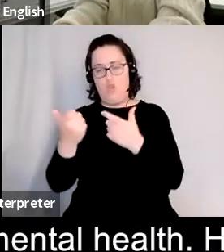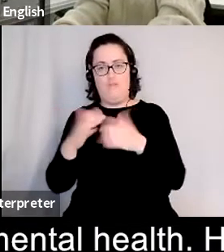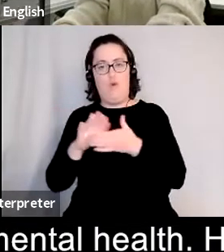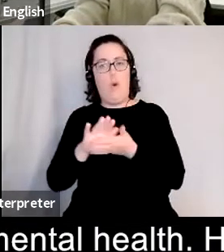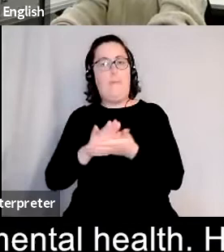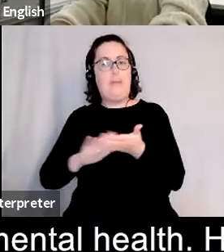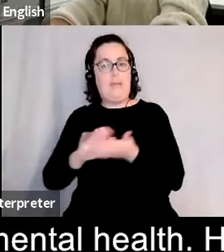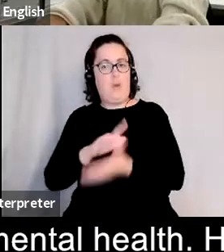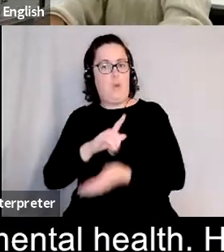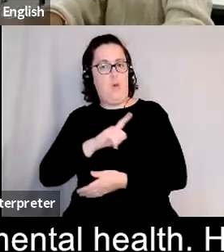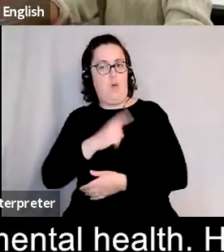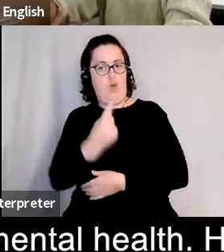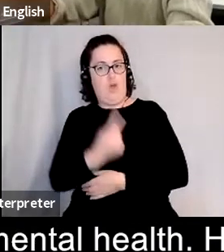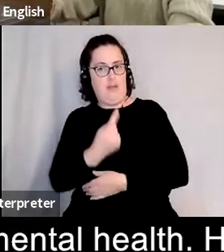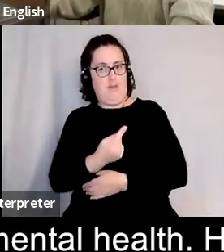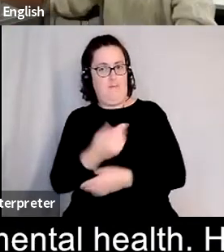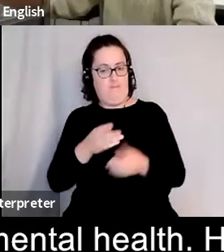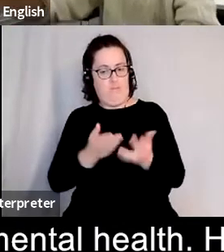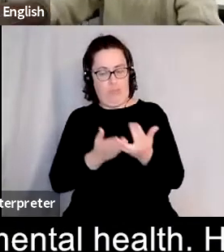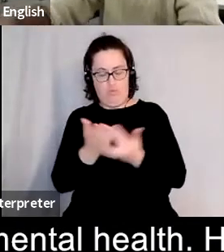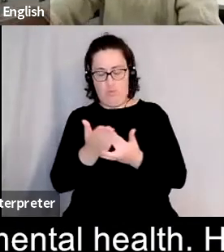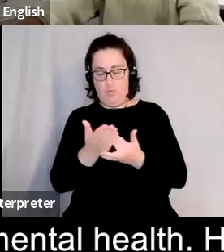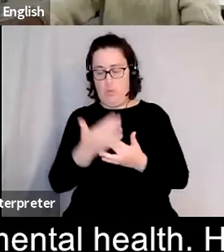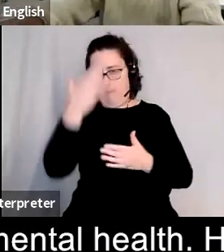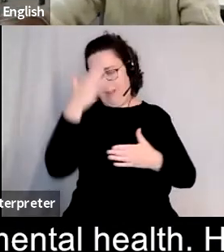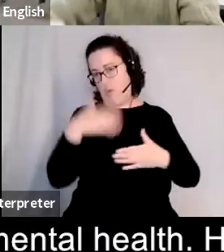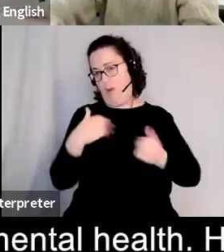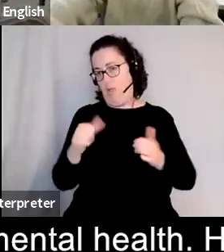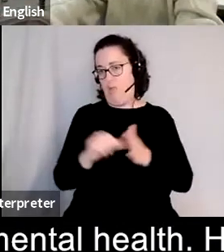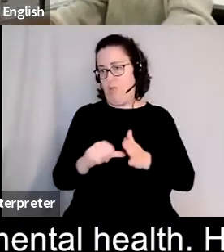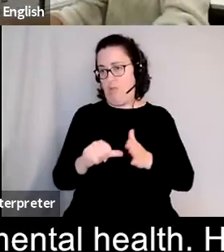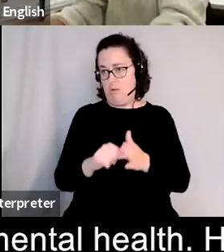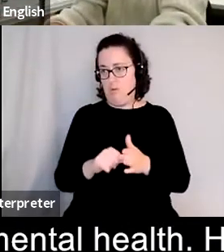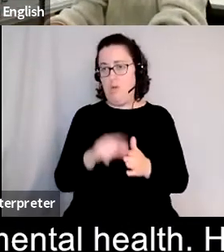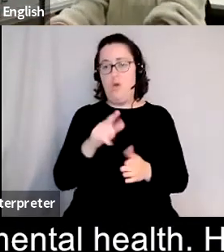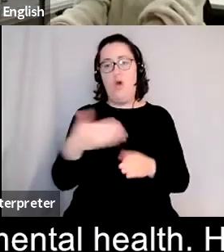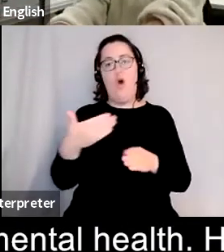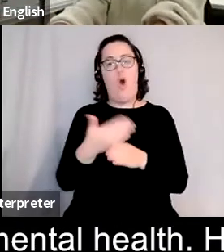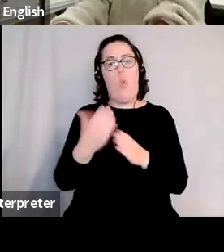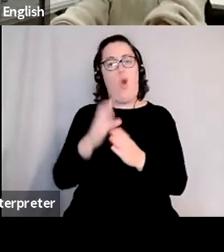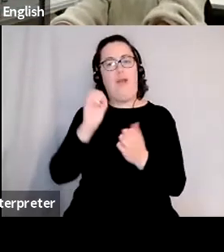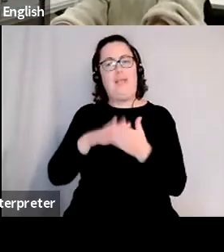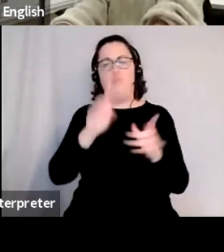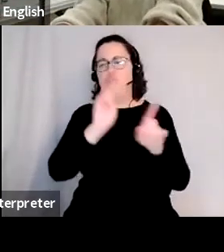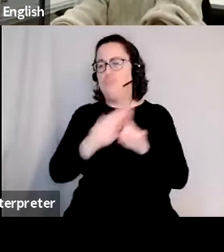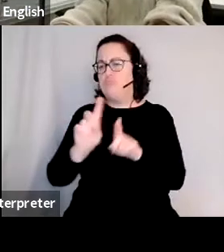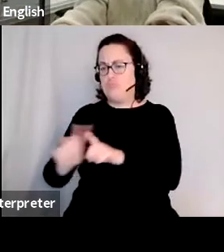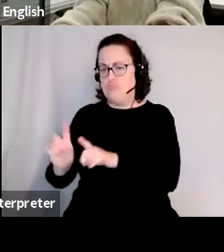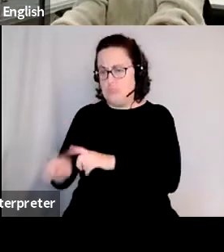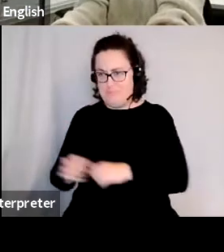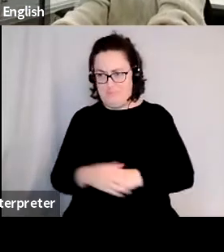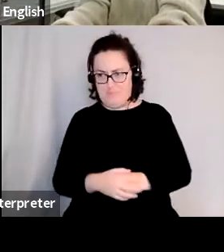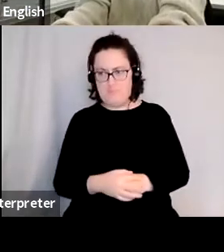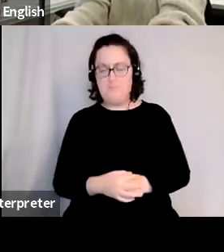with her mental health her work has appeared in granter the atlantic and the paris review